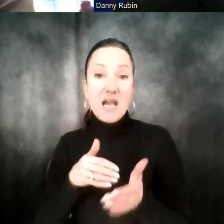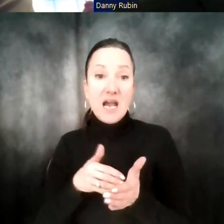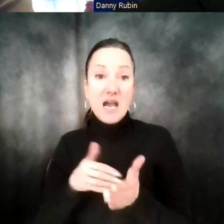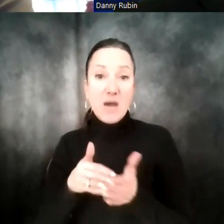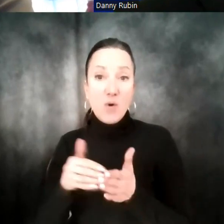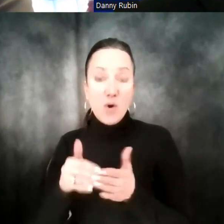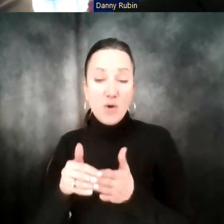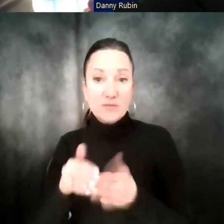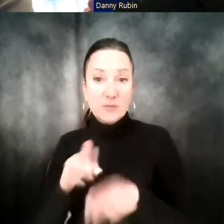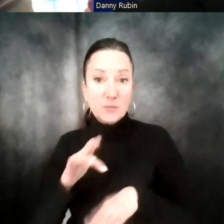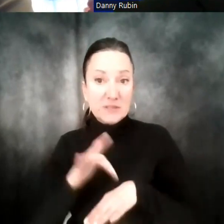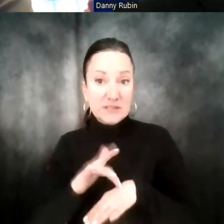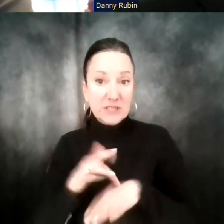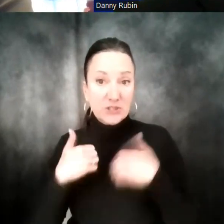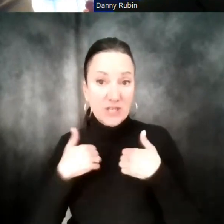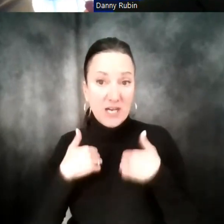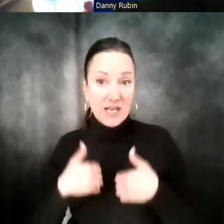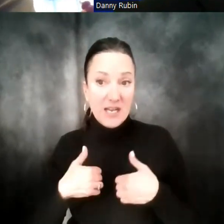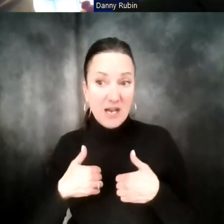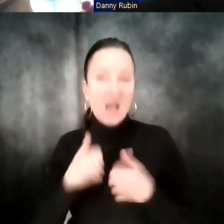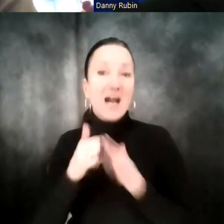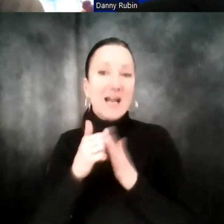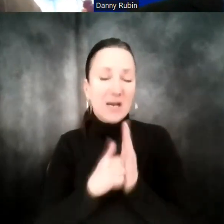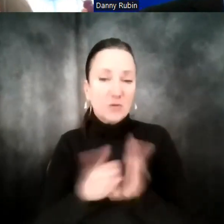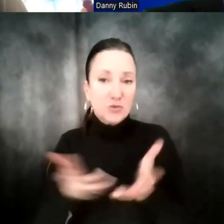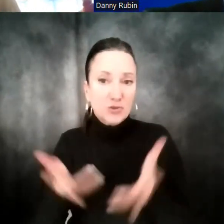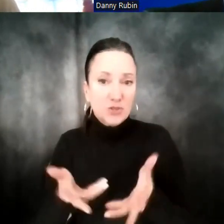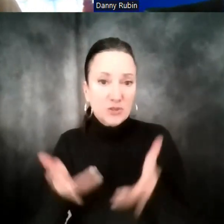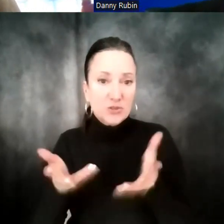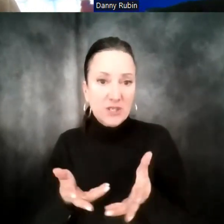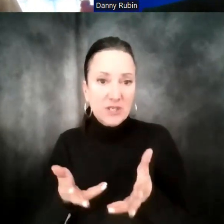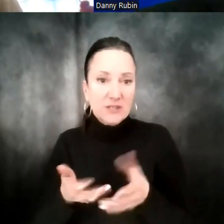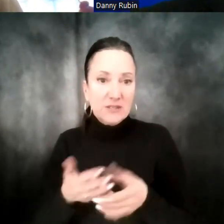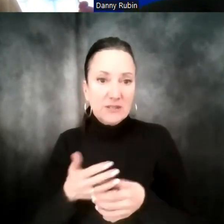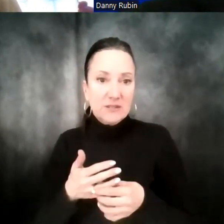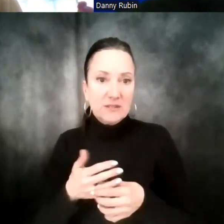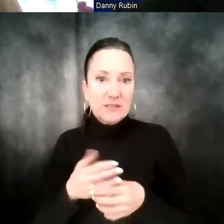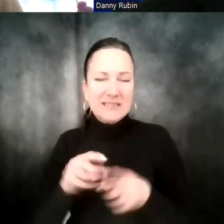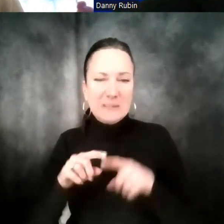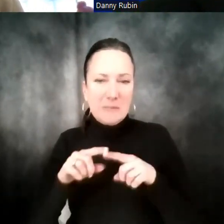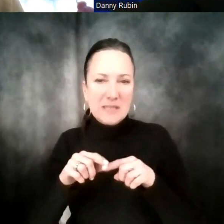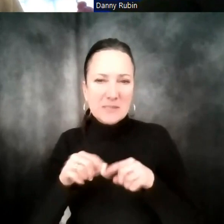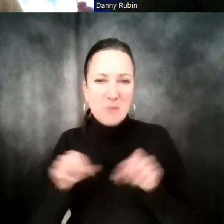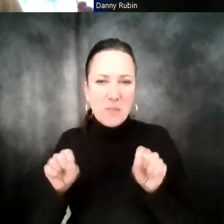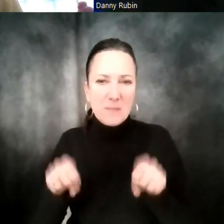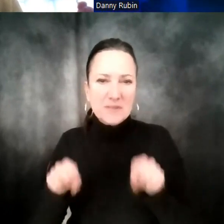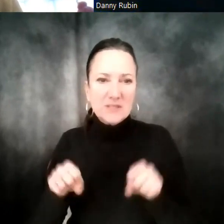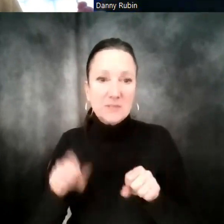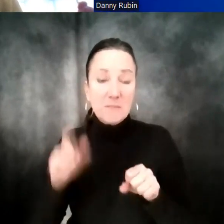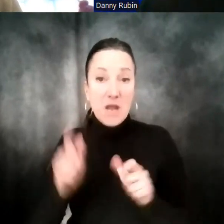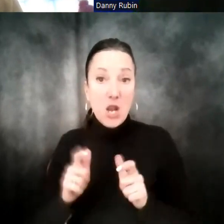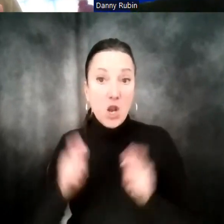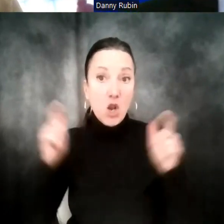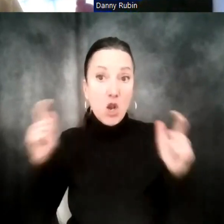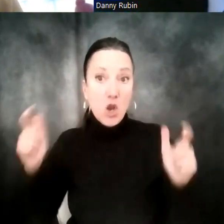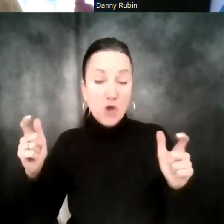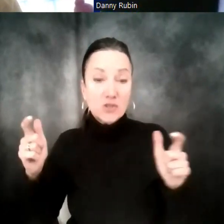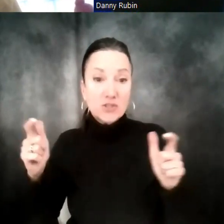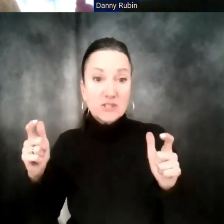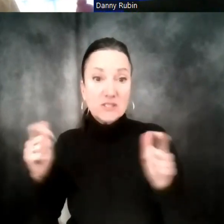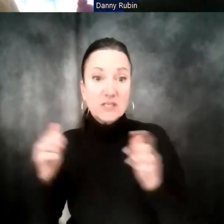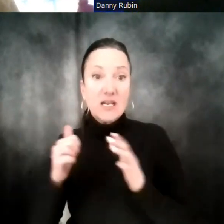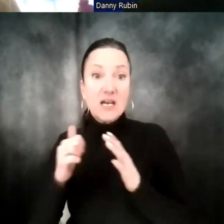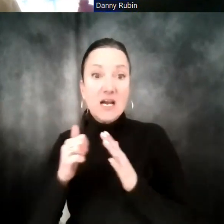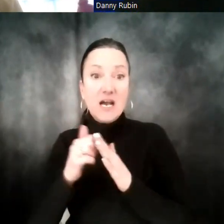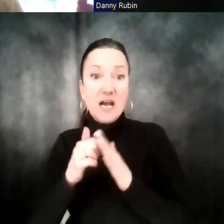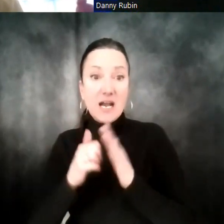accounts, Nick, depends on, like, where you see the potential for the account. So for, like, my largest accounts, where I see a lot of growth